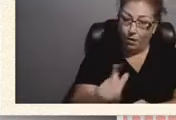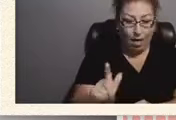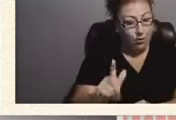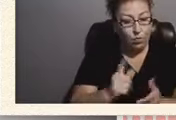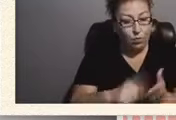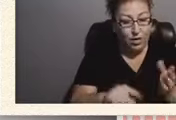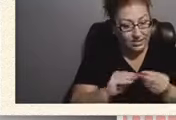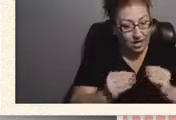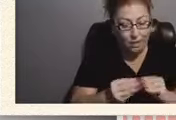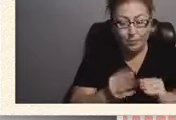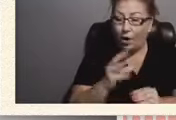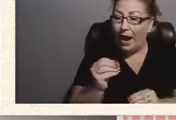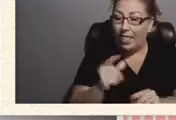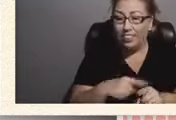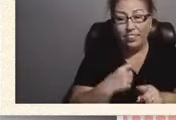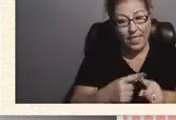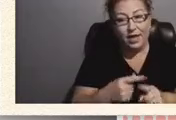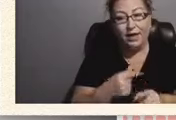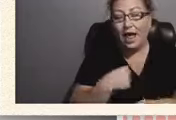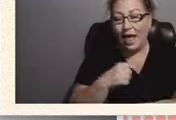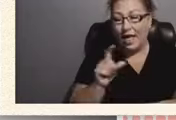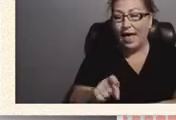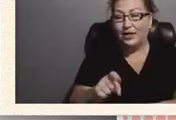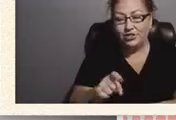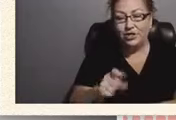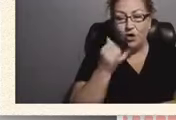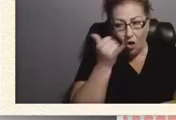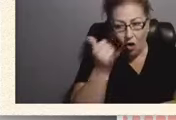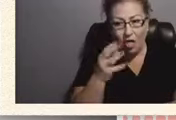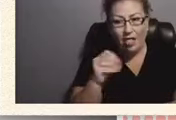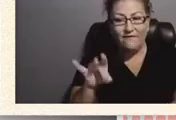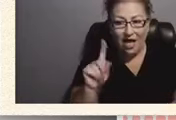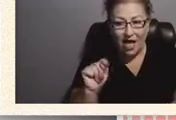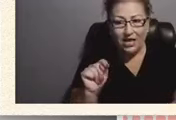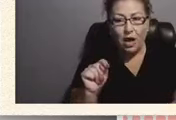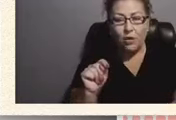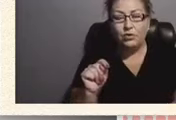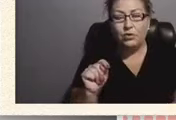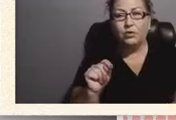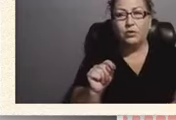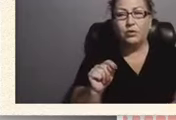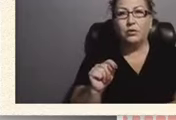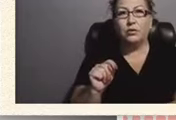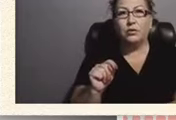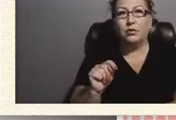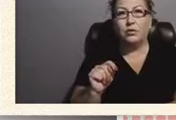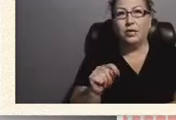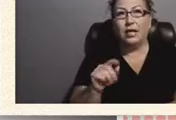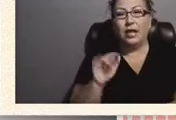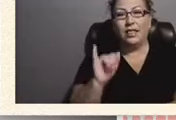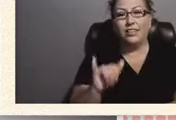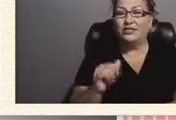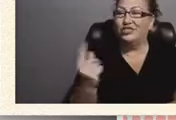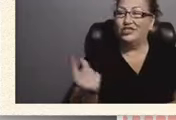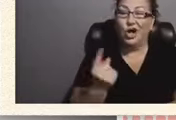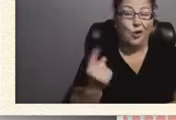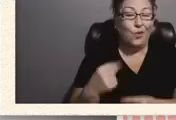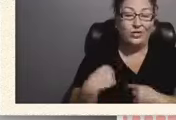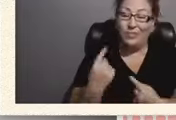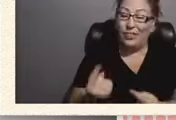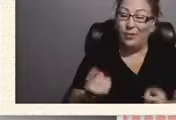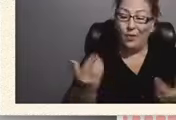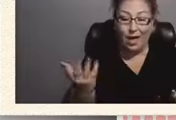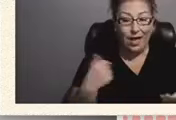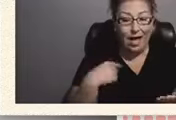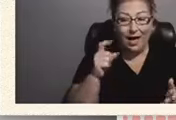And then I had to call and find out why. And this has just always been the way it's been. That's